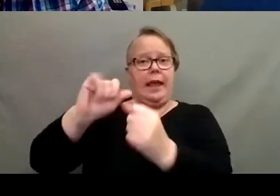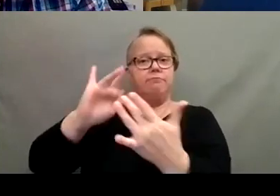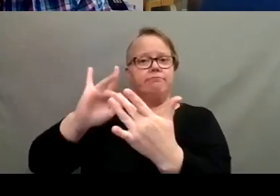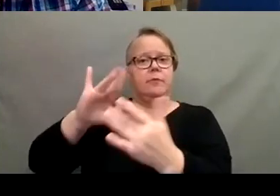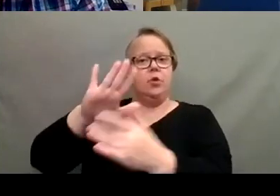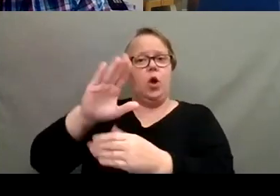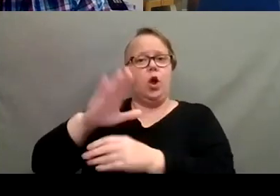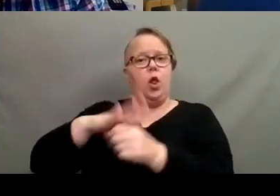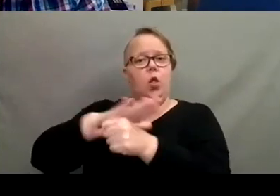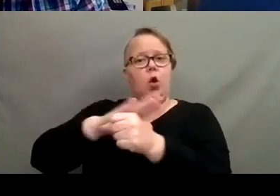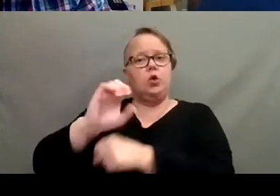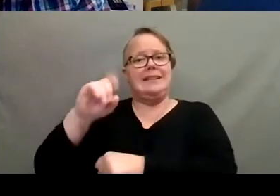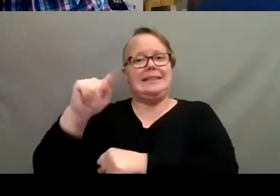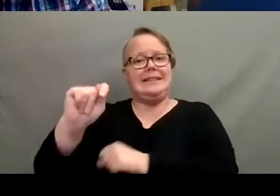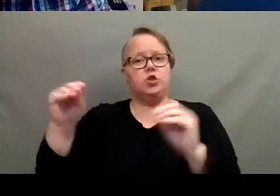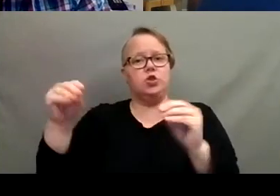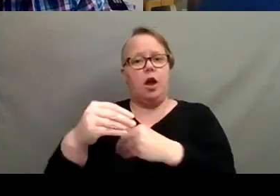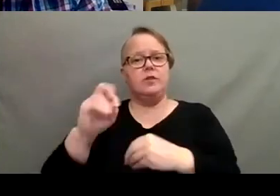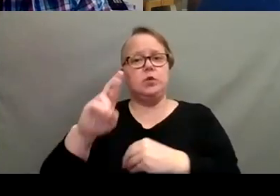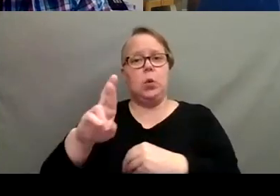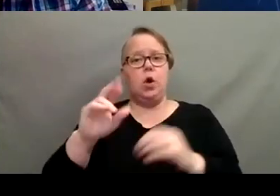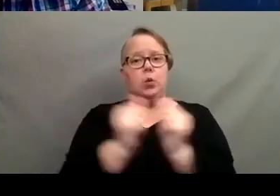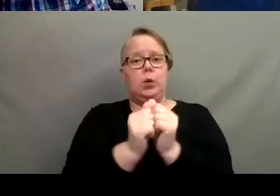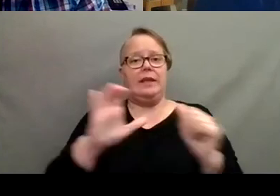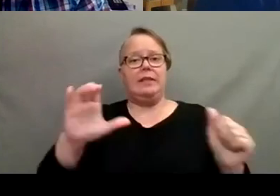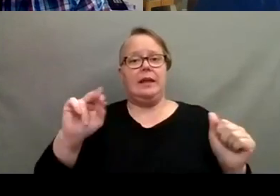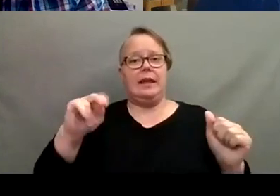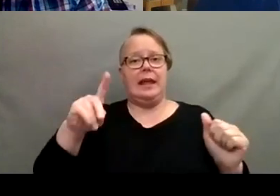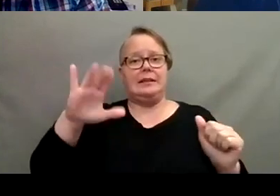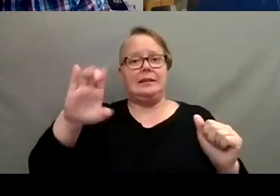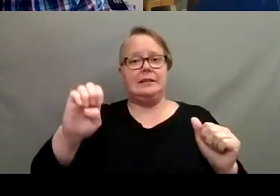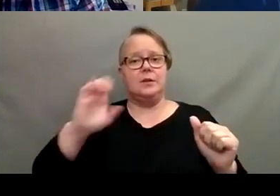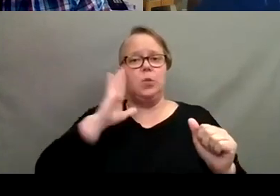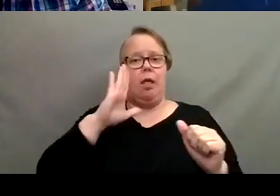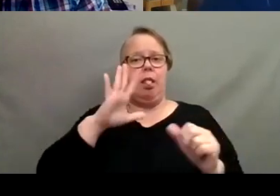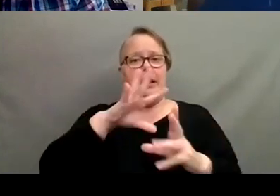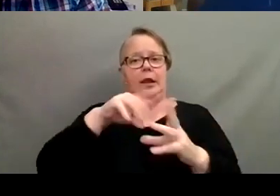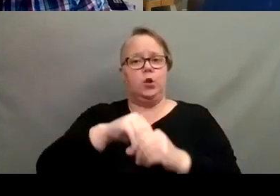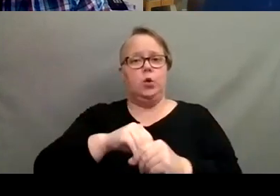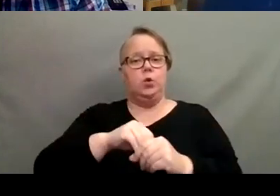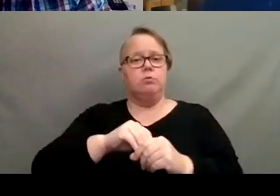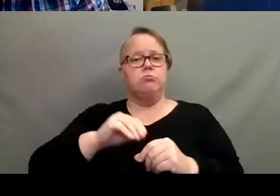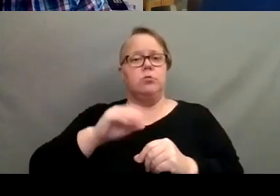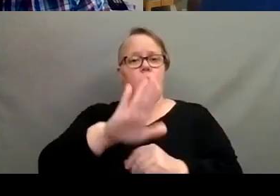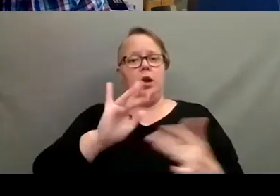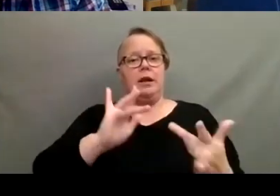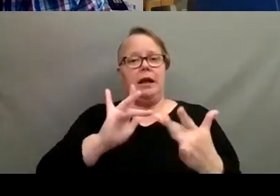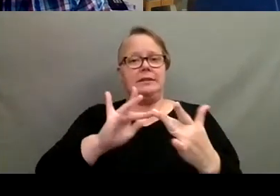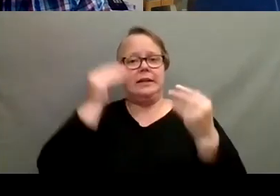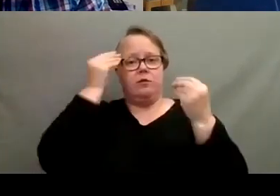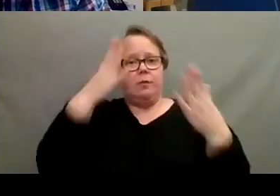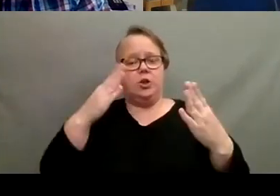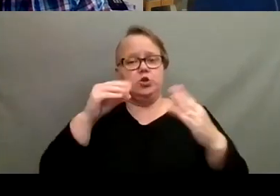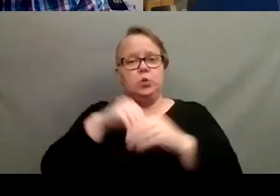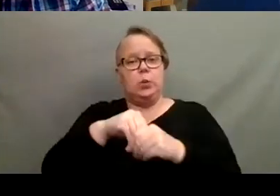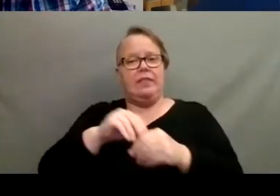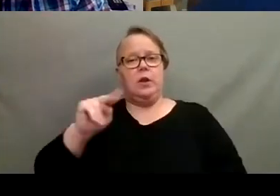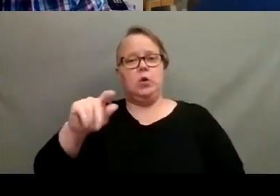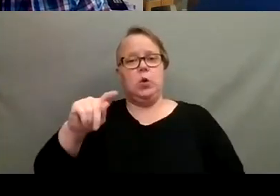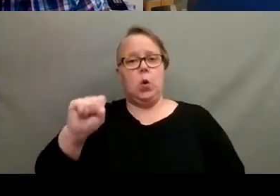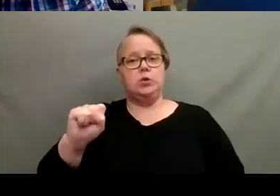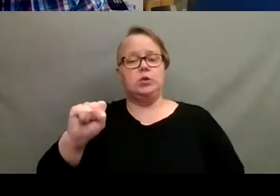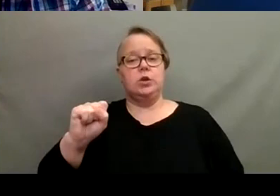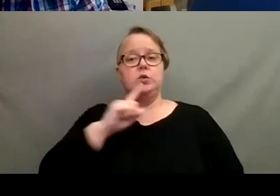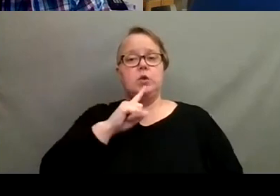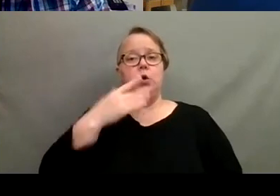local extension office or with Candace here, we can leave your contact information in our show notes. The Good Growing Podcast